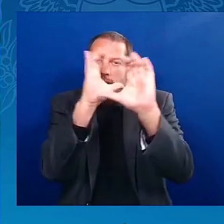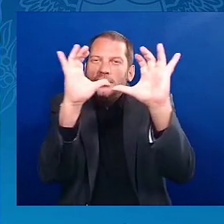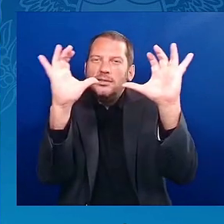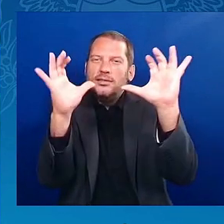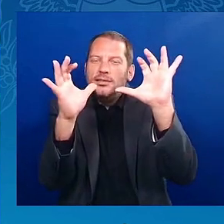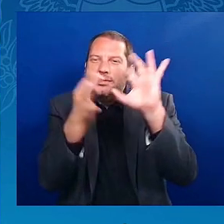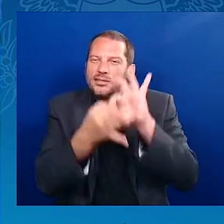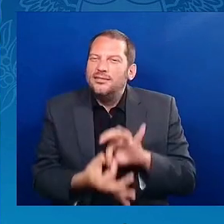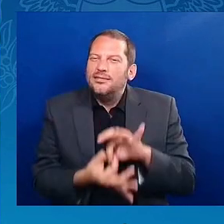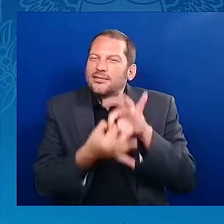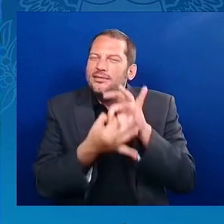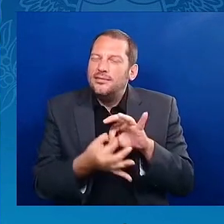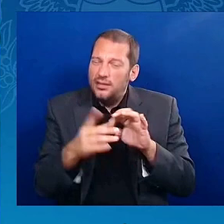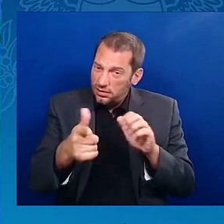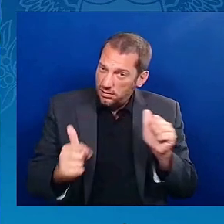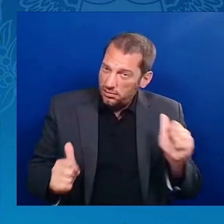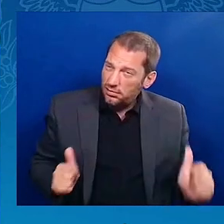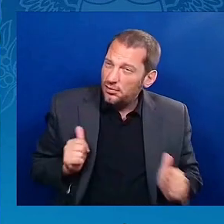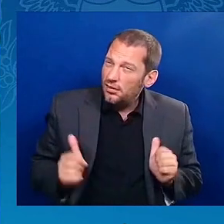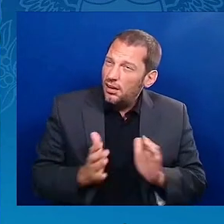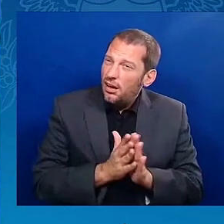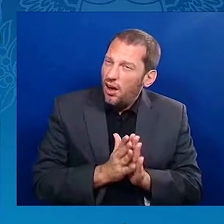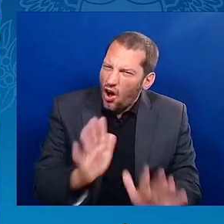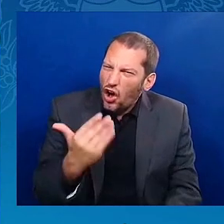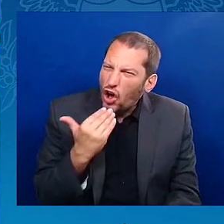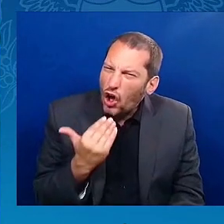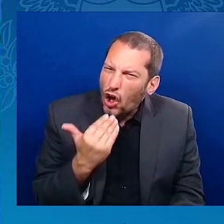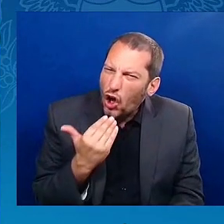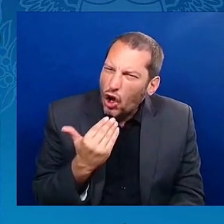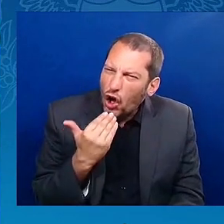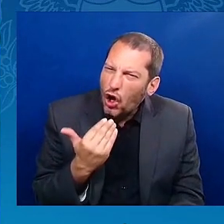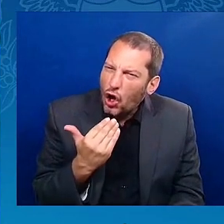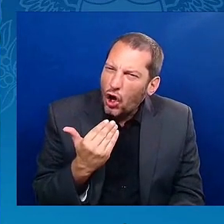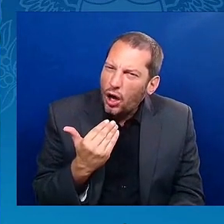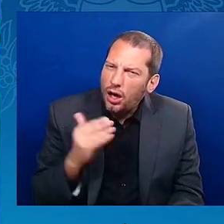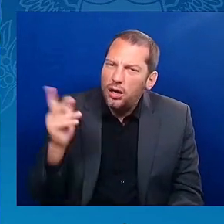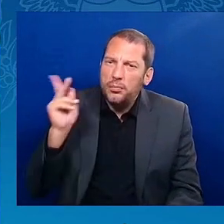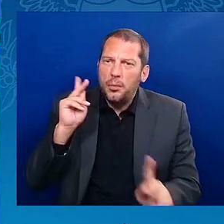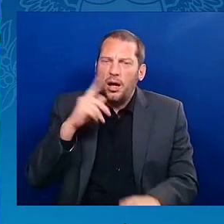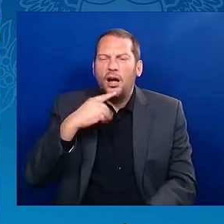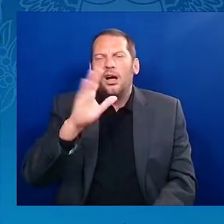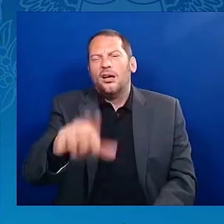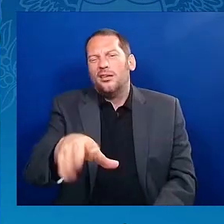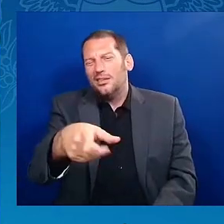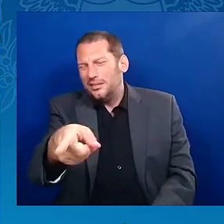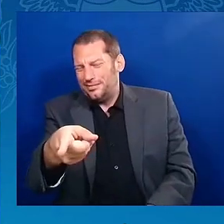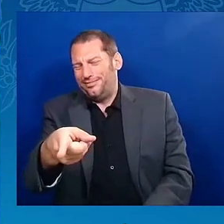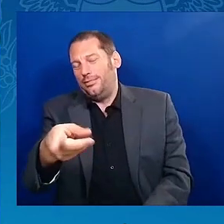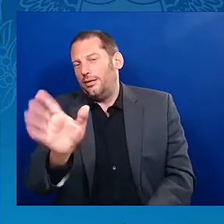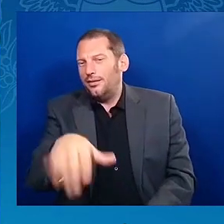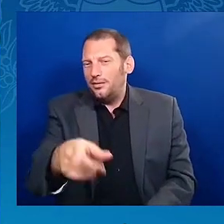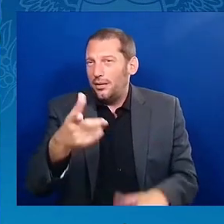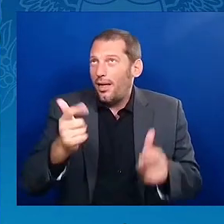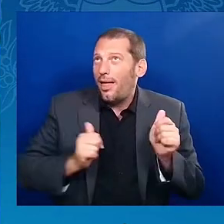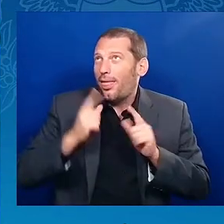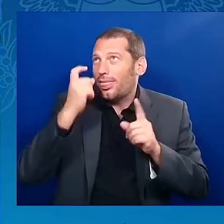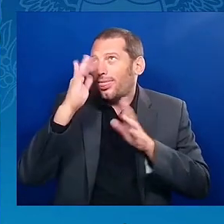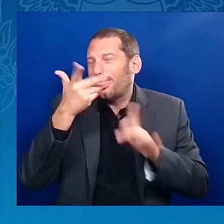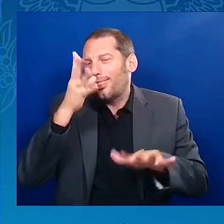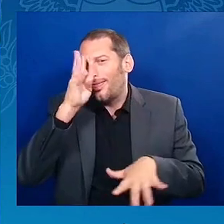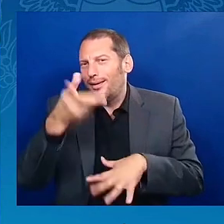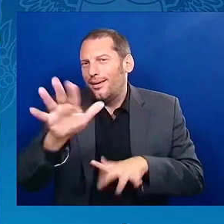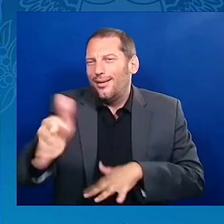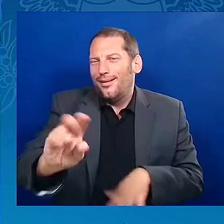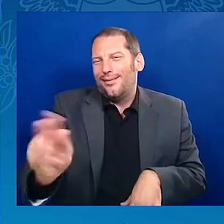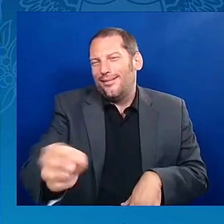Don't ever let anybody tell you you should not have ambition and aspirations. You must have and know